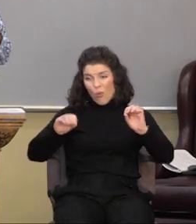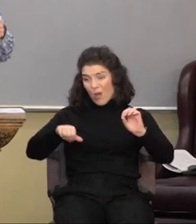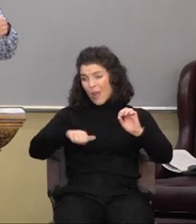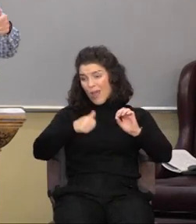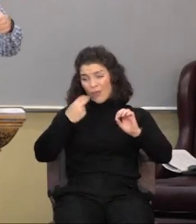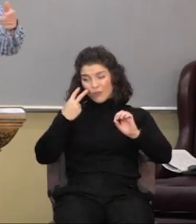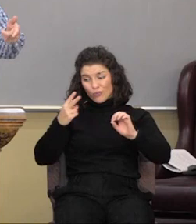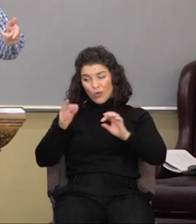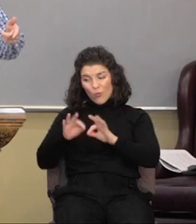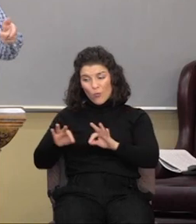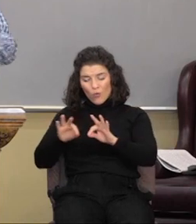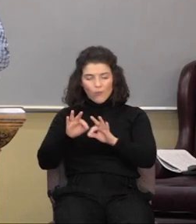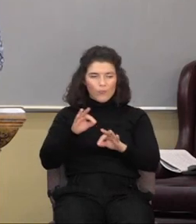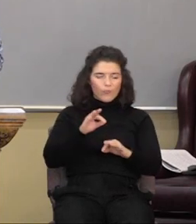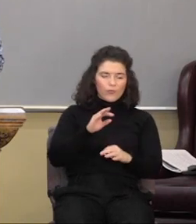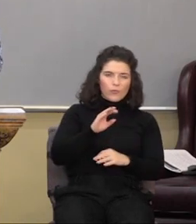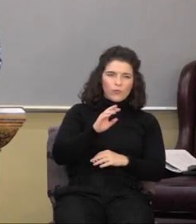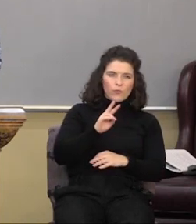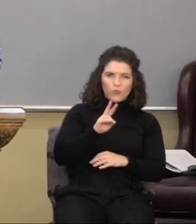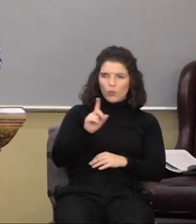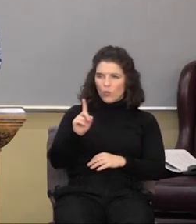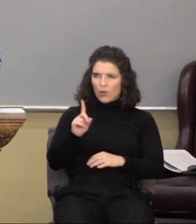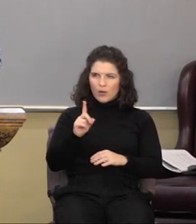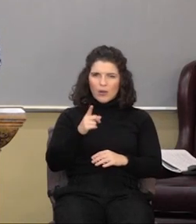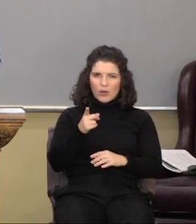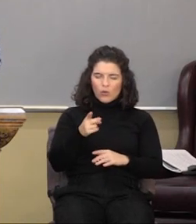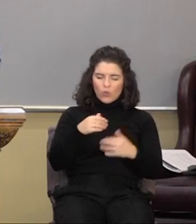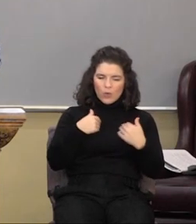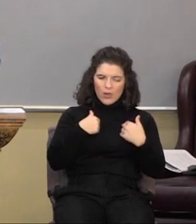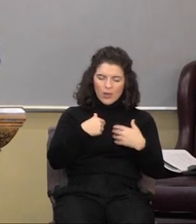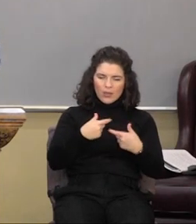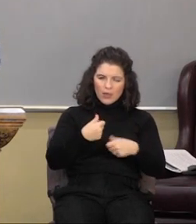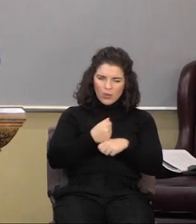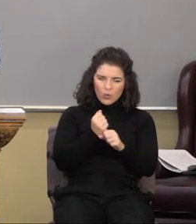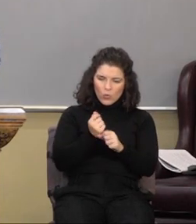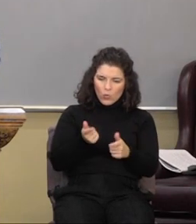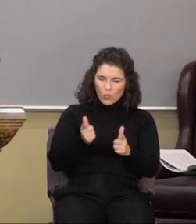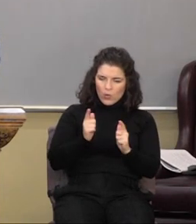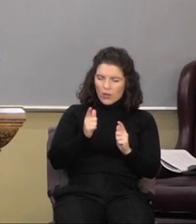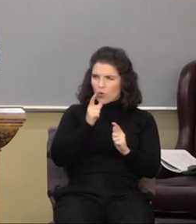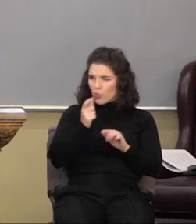1. And you hath he quickened who were dead in trespasses and sins.